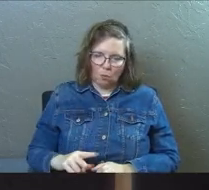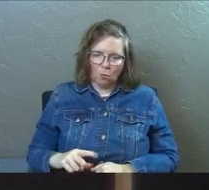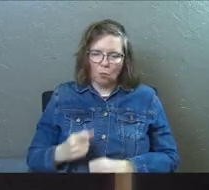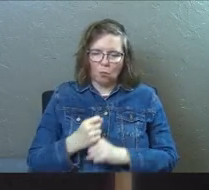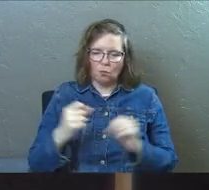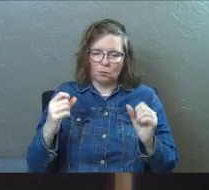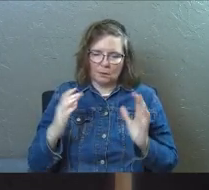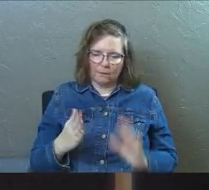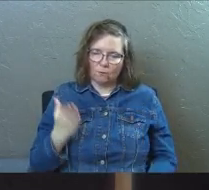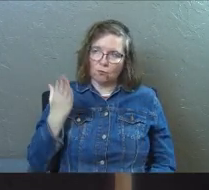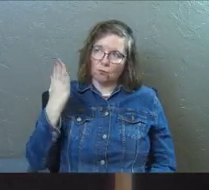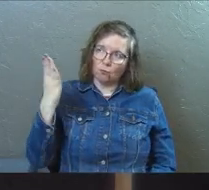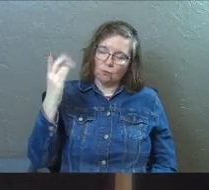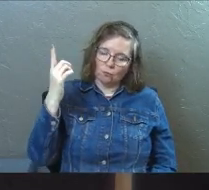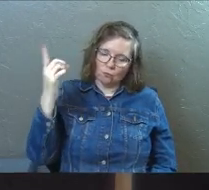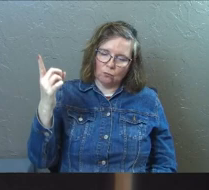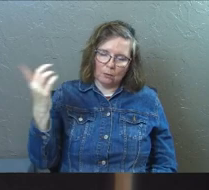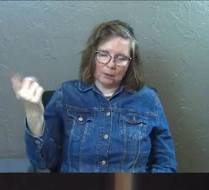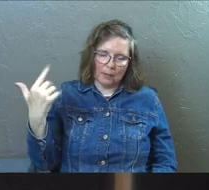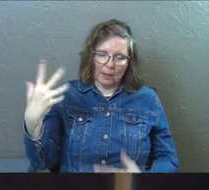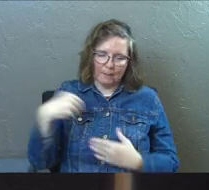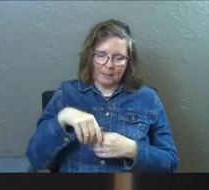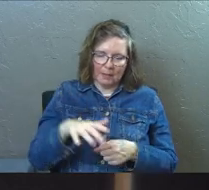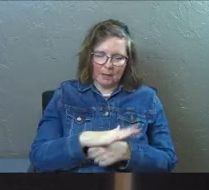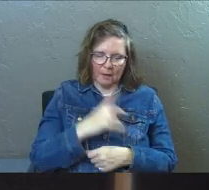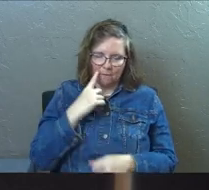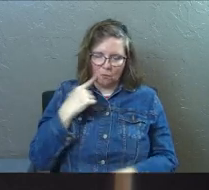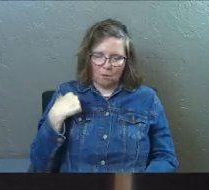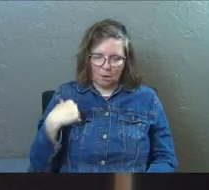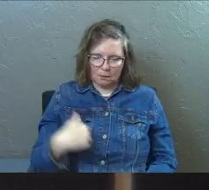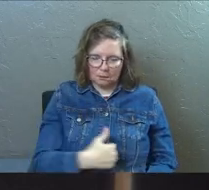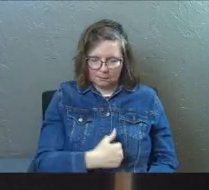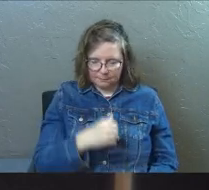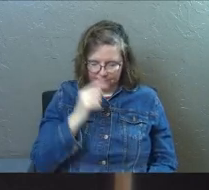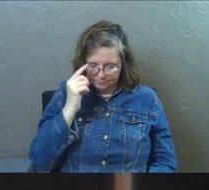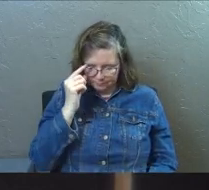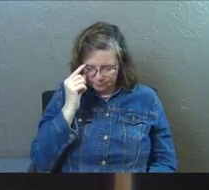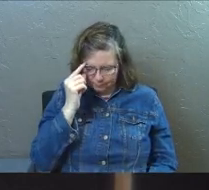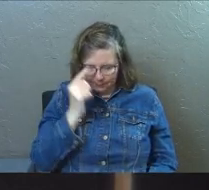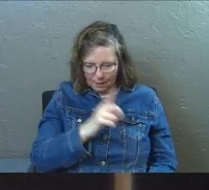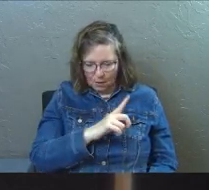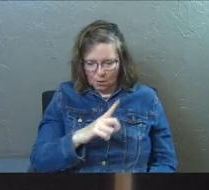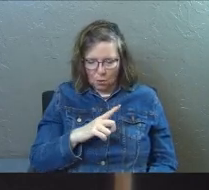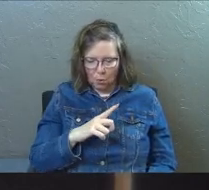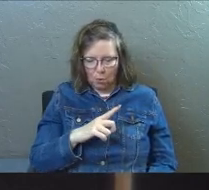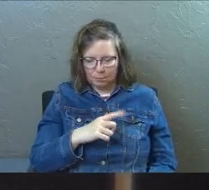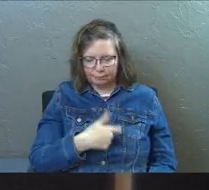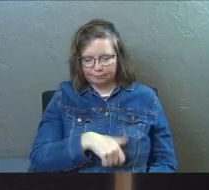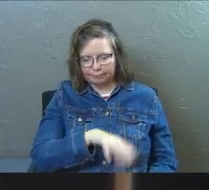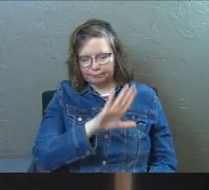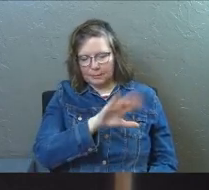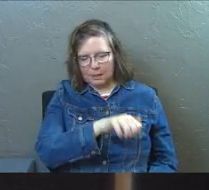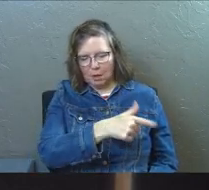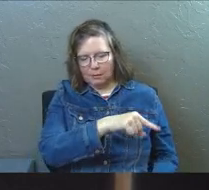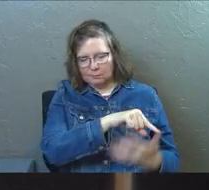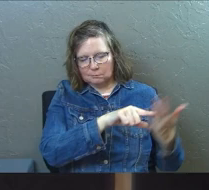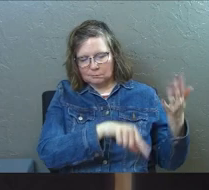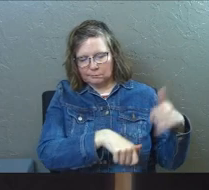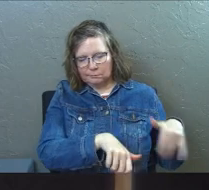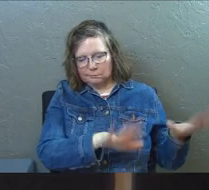You are our savior. Savior, come be enough for us. And Lord, we renounce the other stuff.